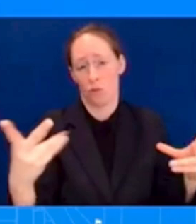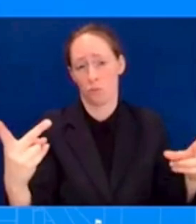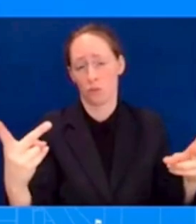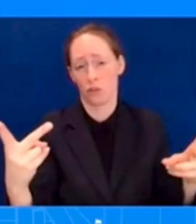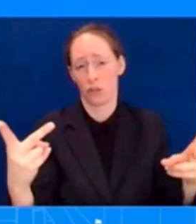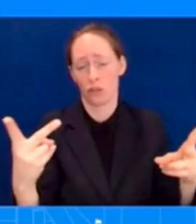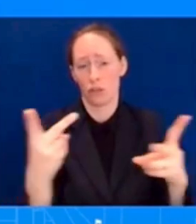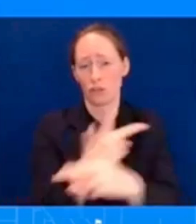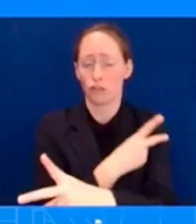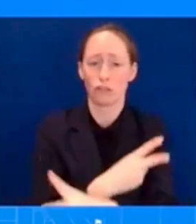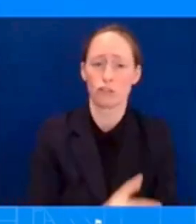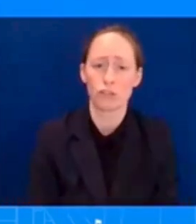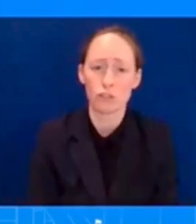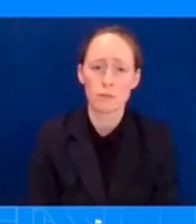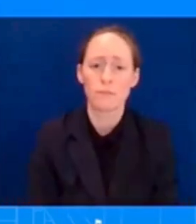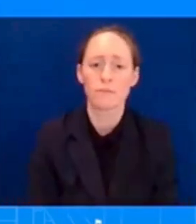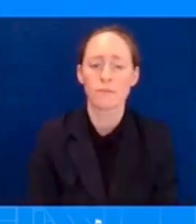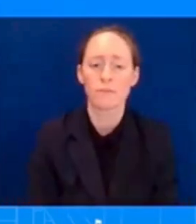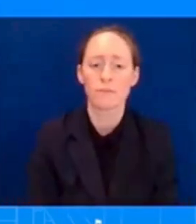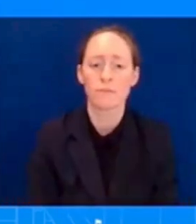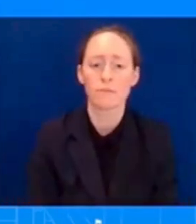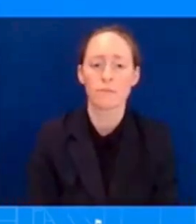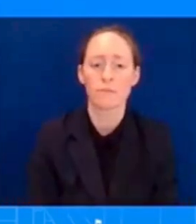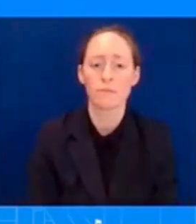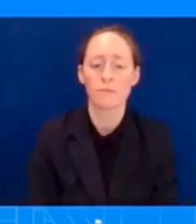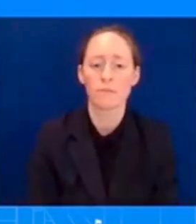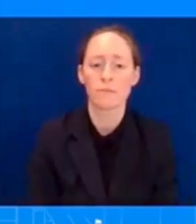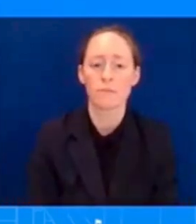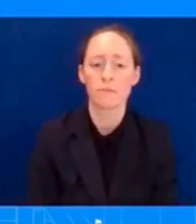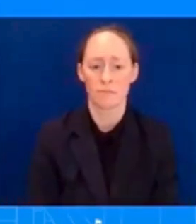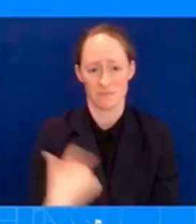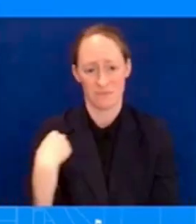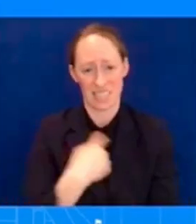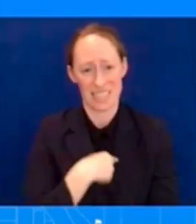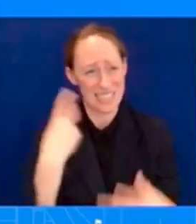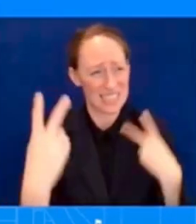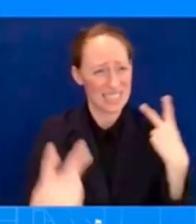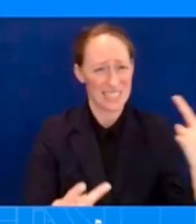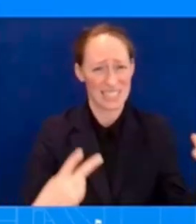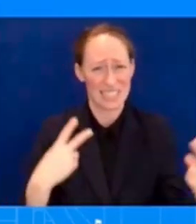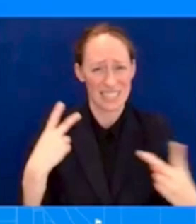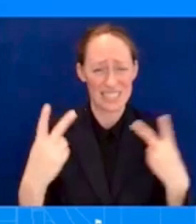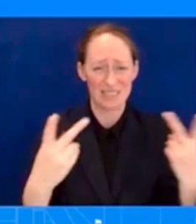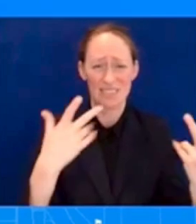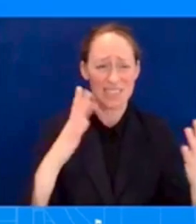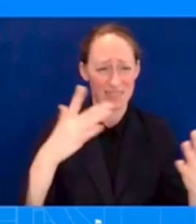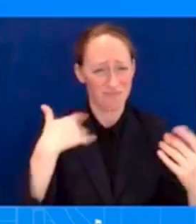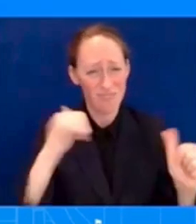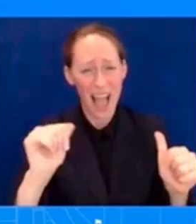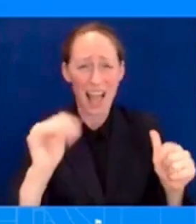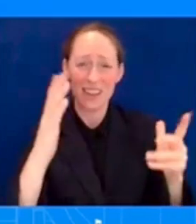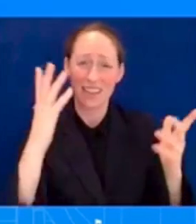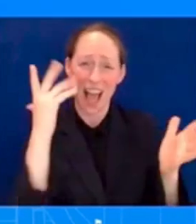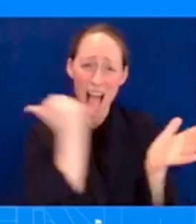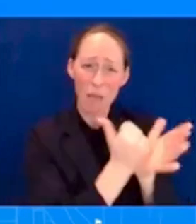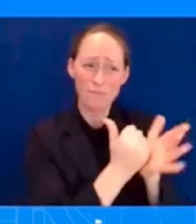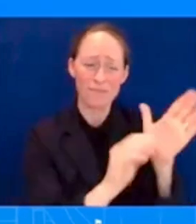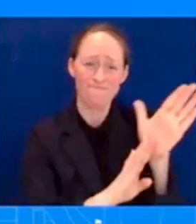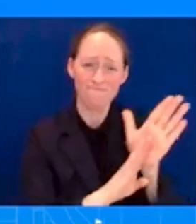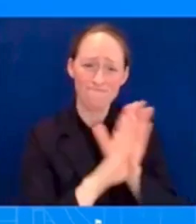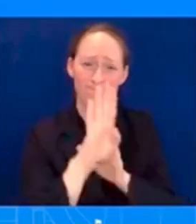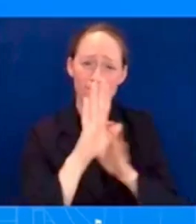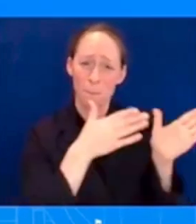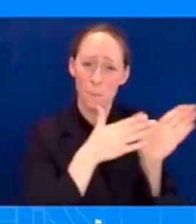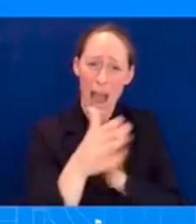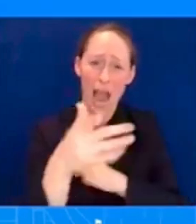that is effective. And we have seen his border plan management be effective. And it is unfortunate that he continues to do